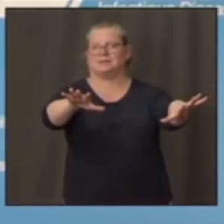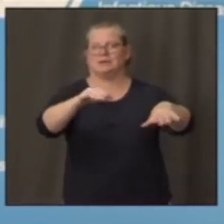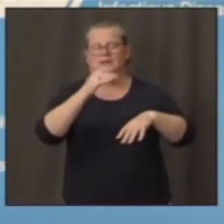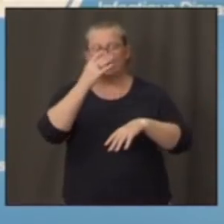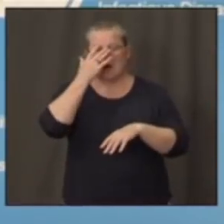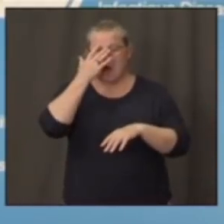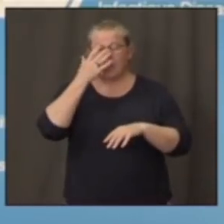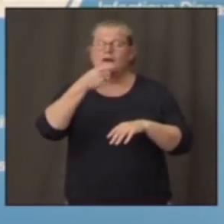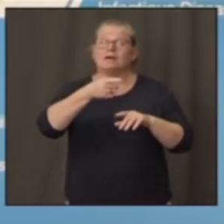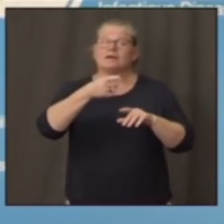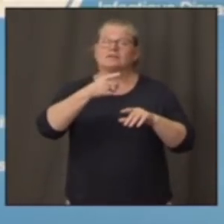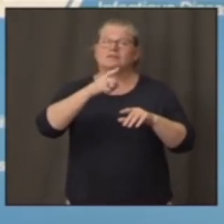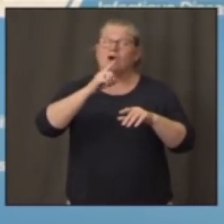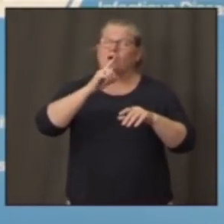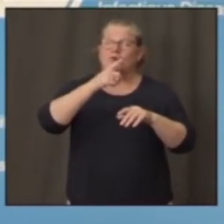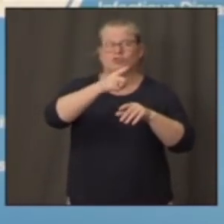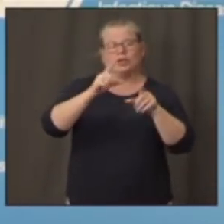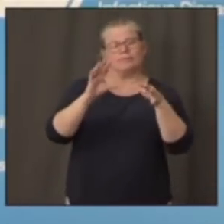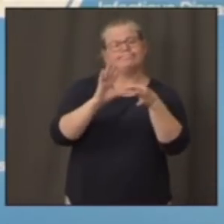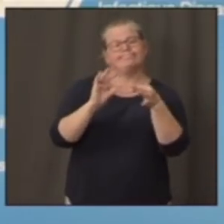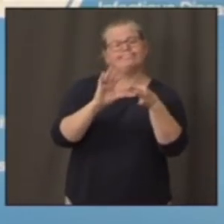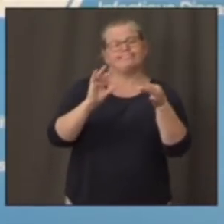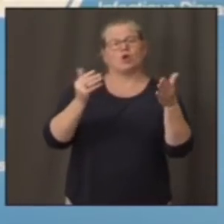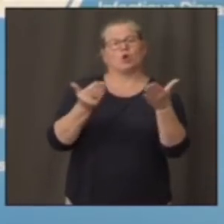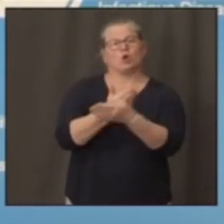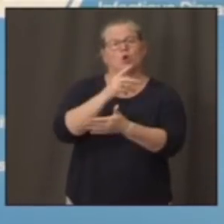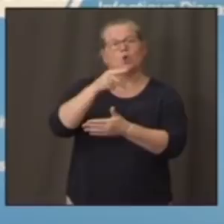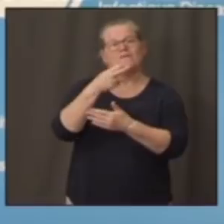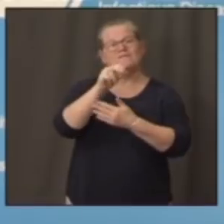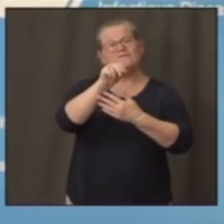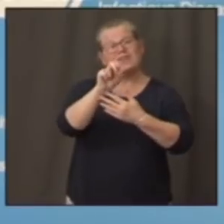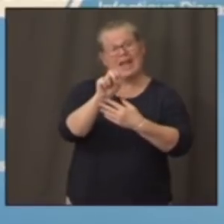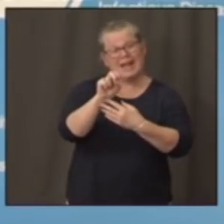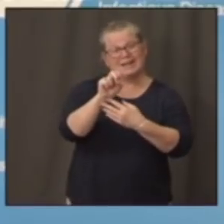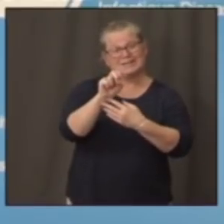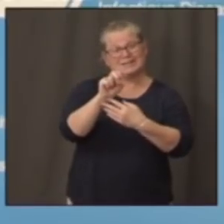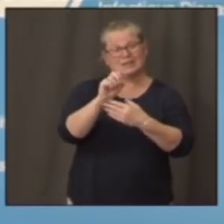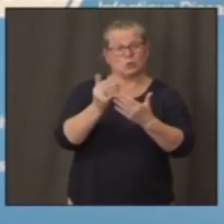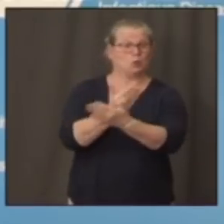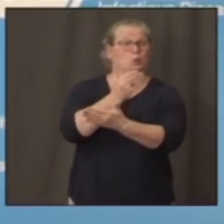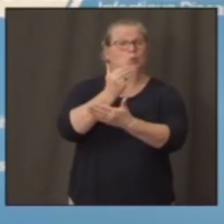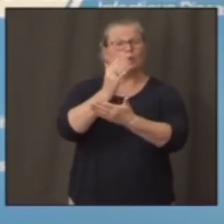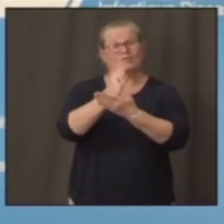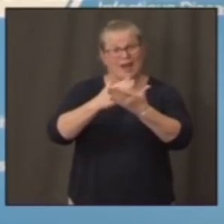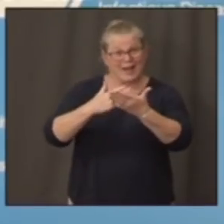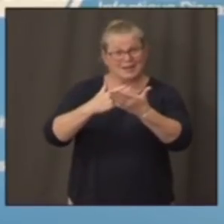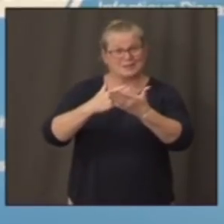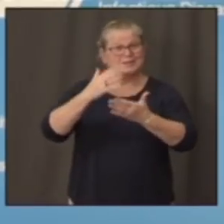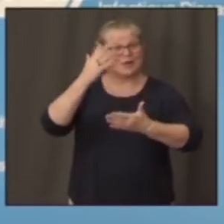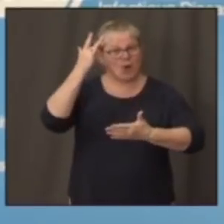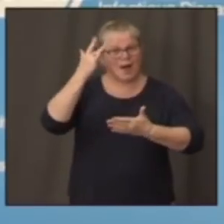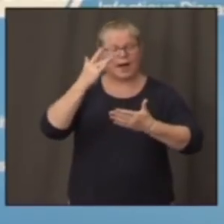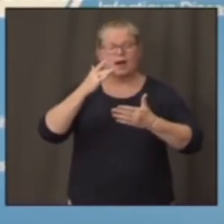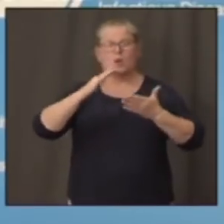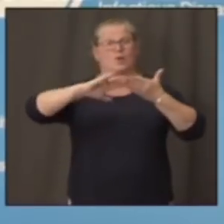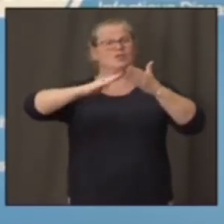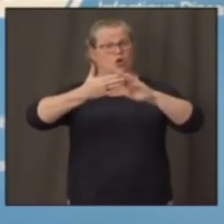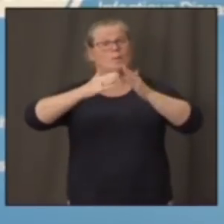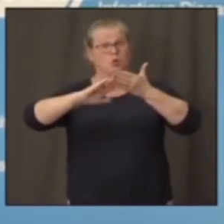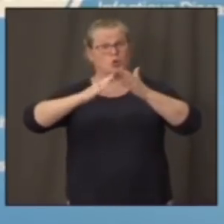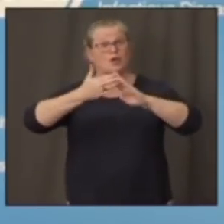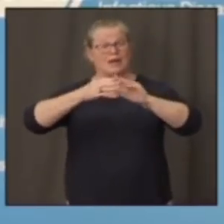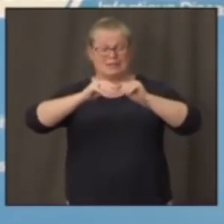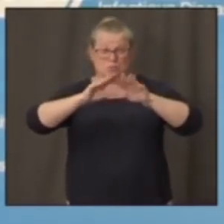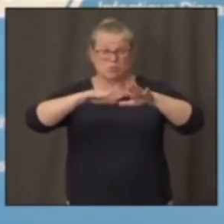throughout the country, when you have community spread, it's much more difficult to get your arms around that and contain it.